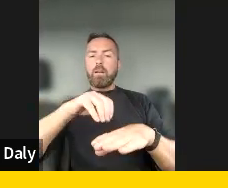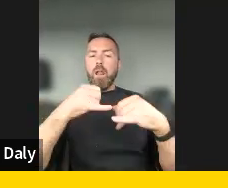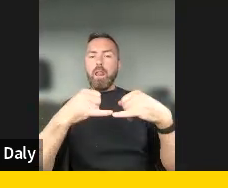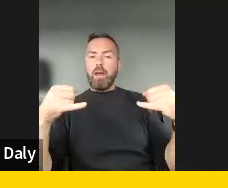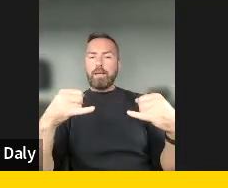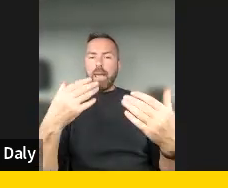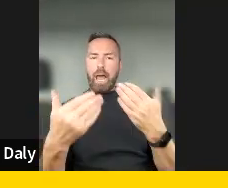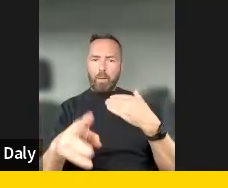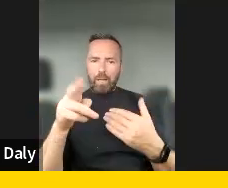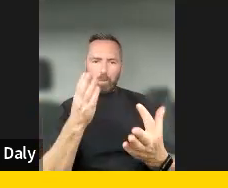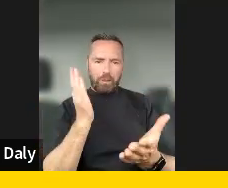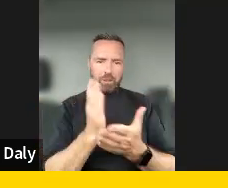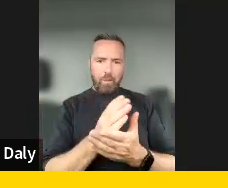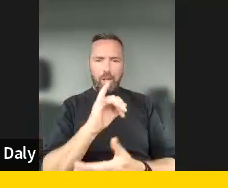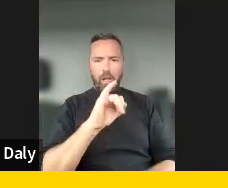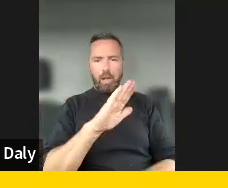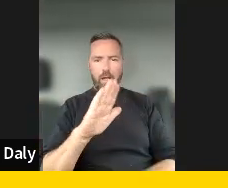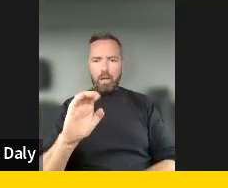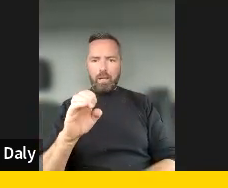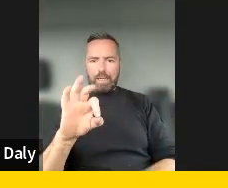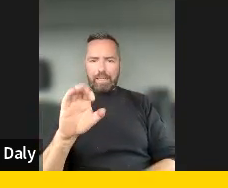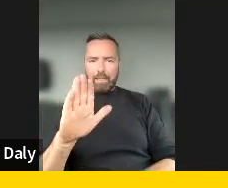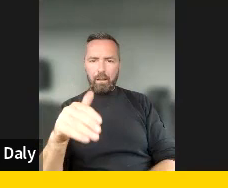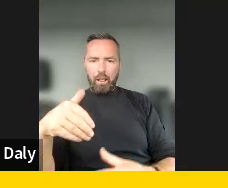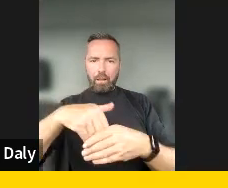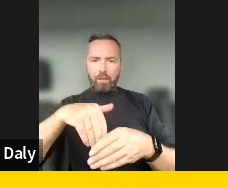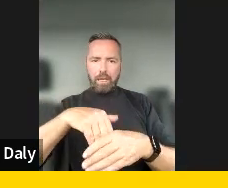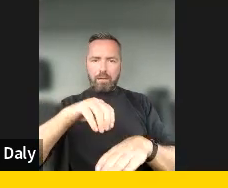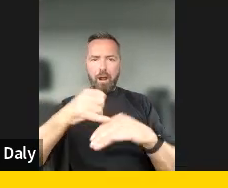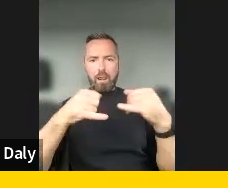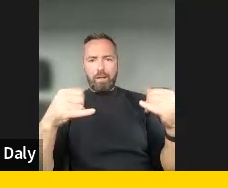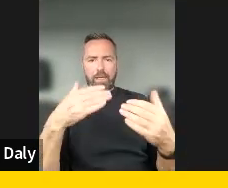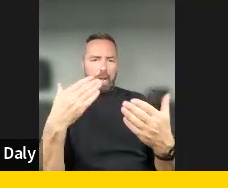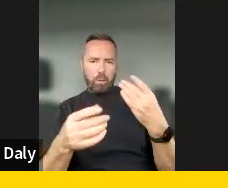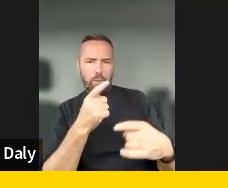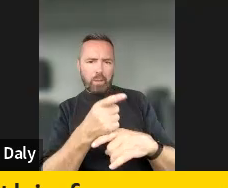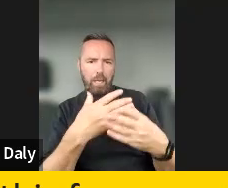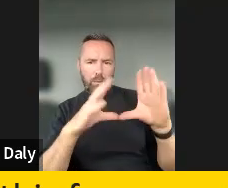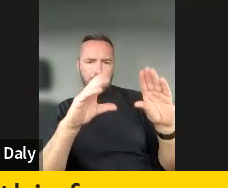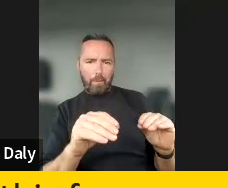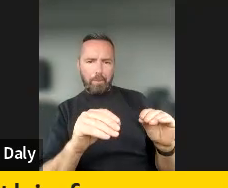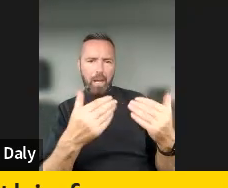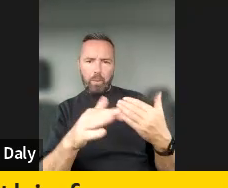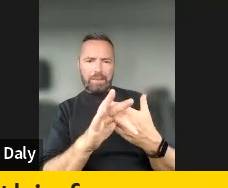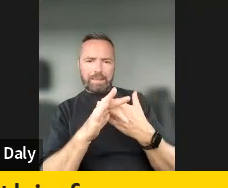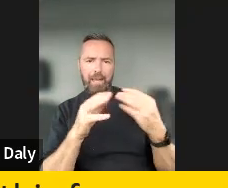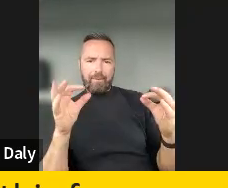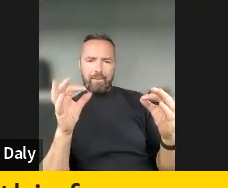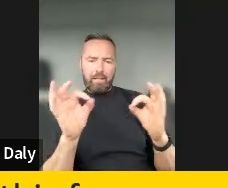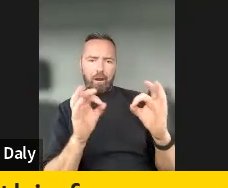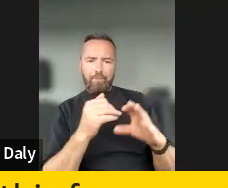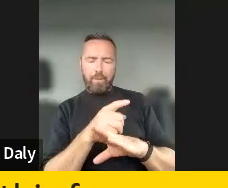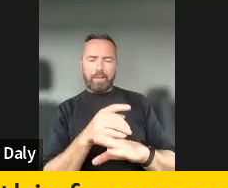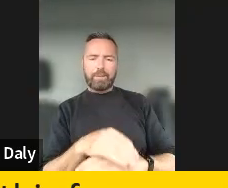tackle illegal content online? So as you can see, a lot of sensitive issues as well. Um, the